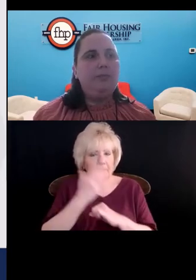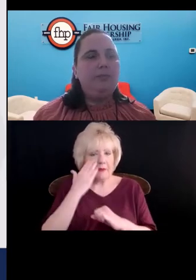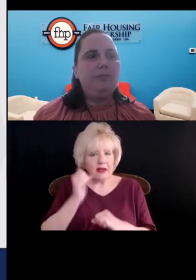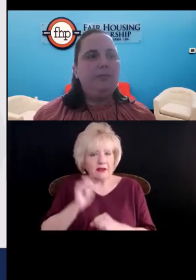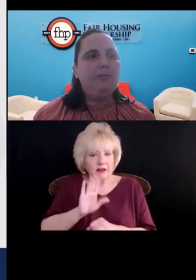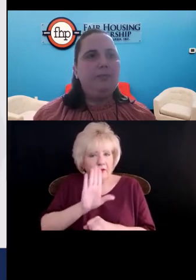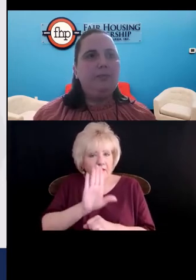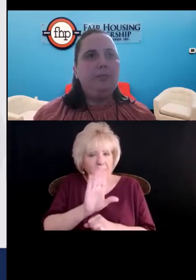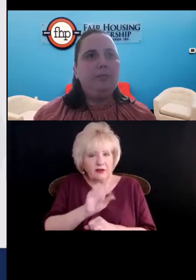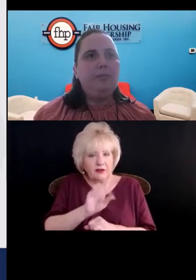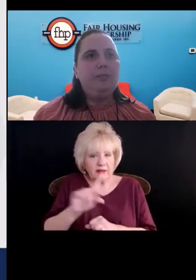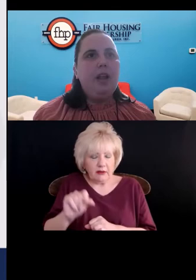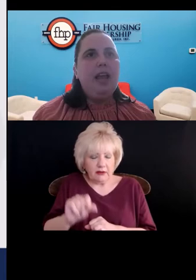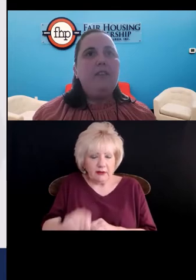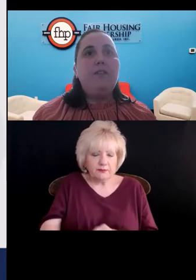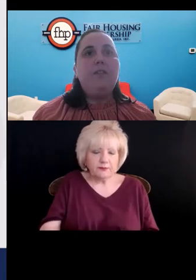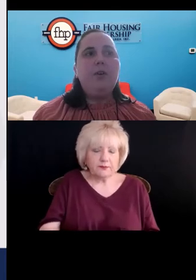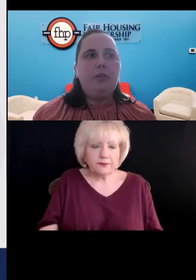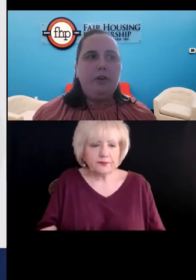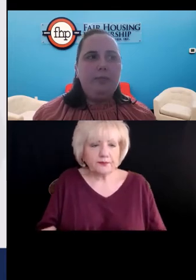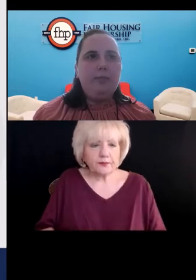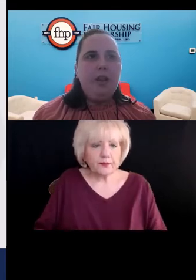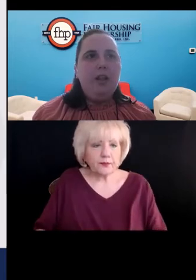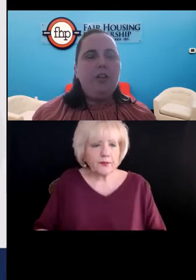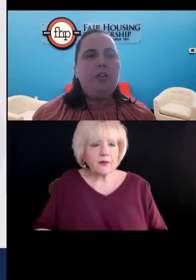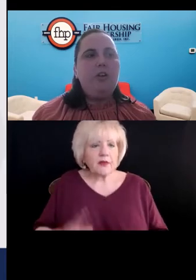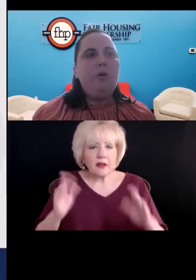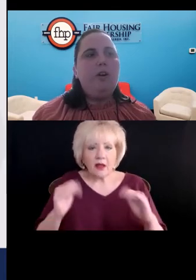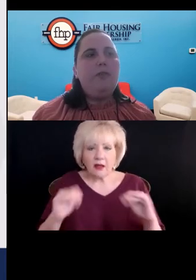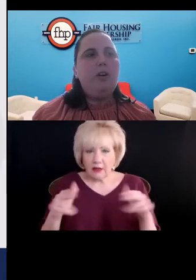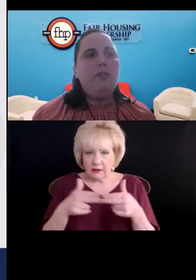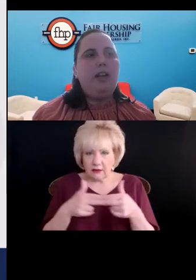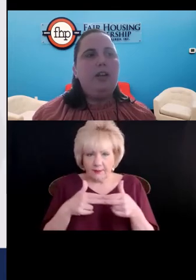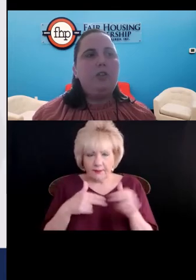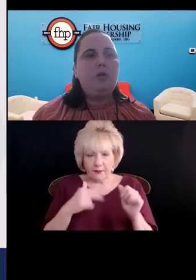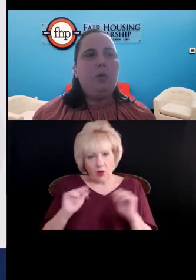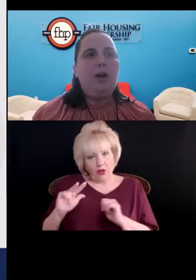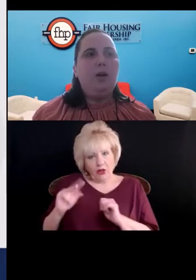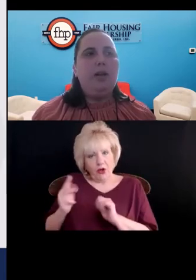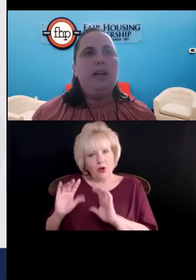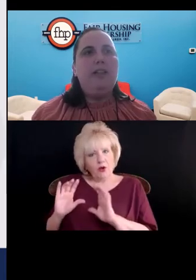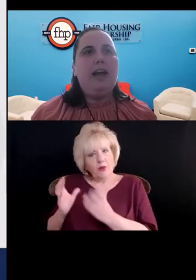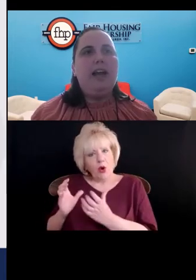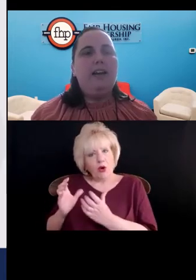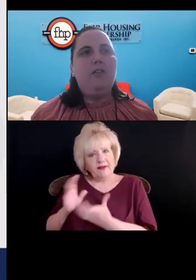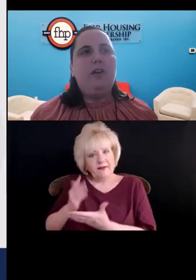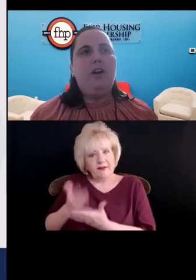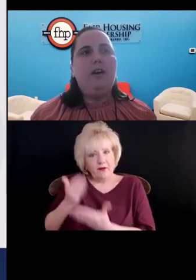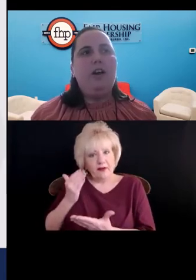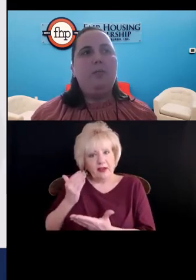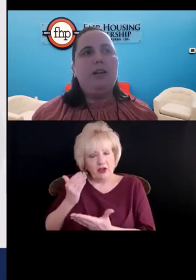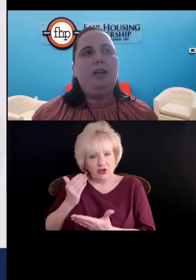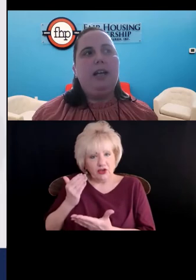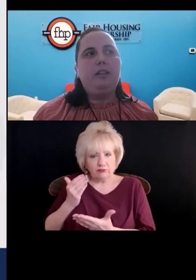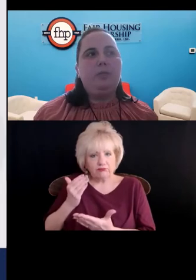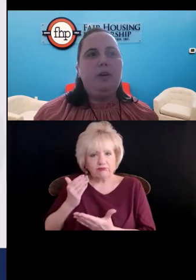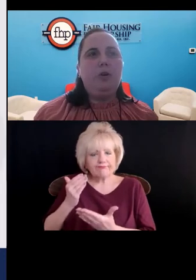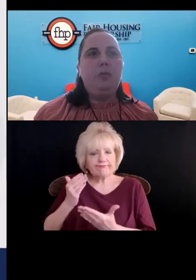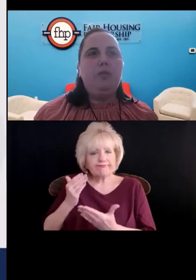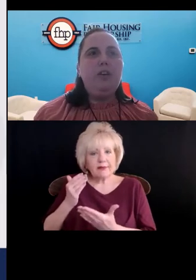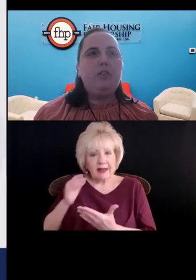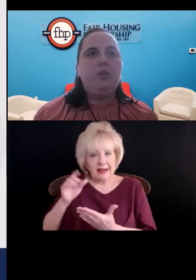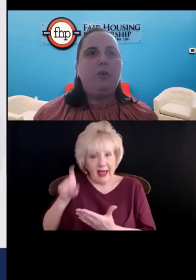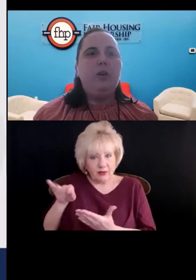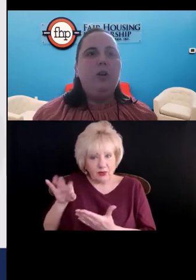please. And further, the third party verification requirement that the verifier be a licensed